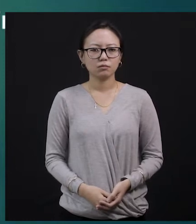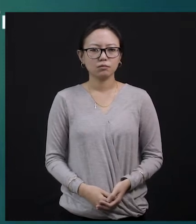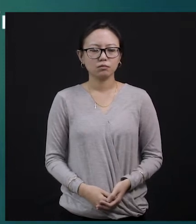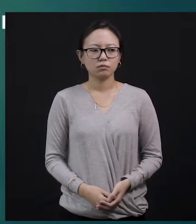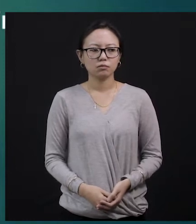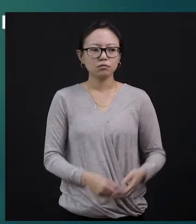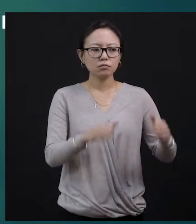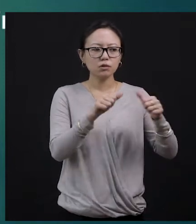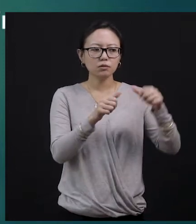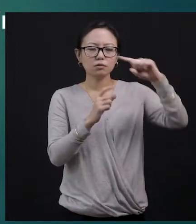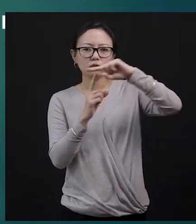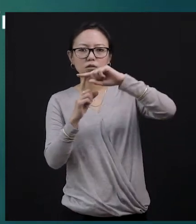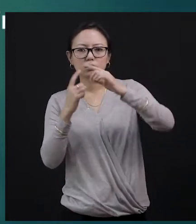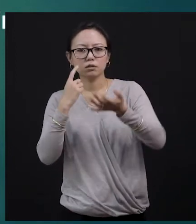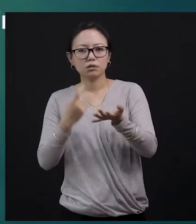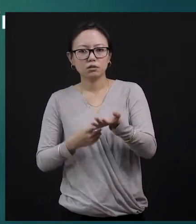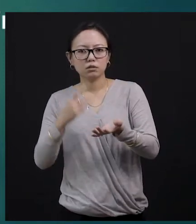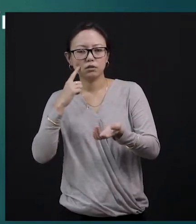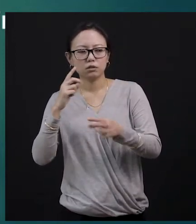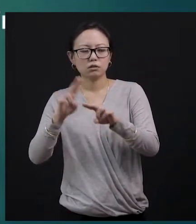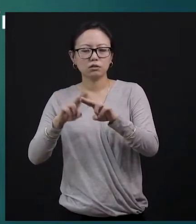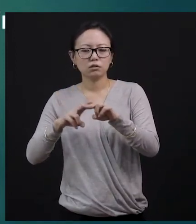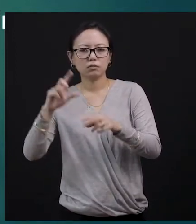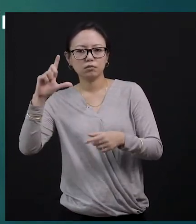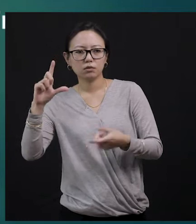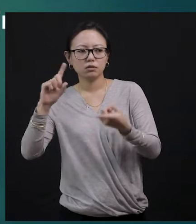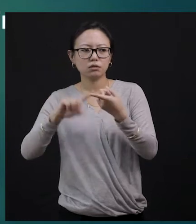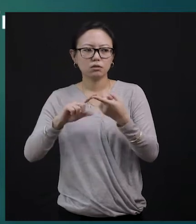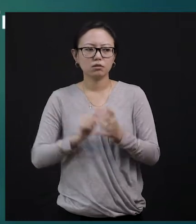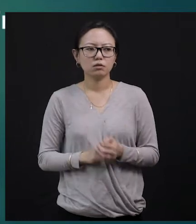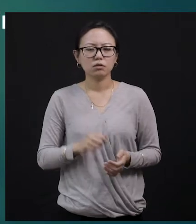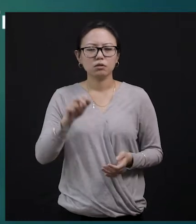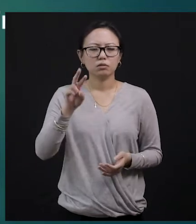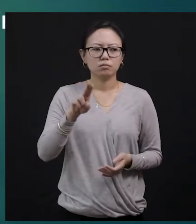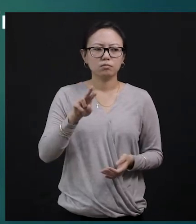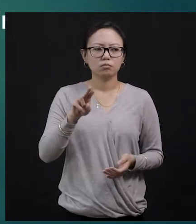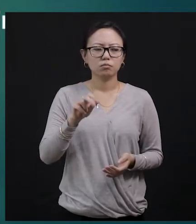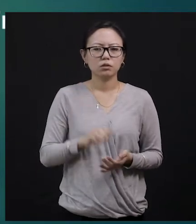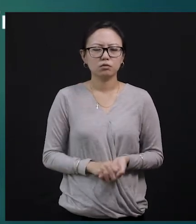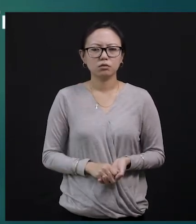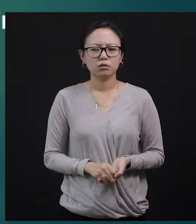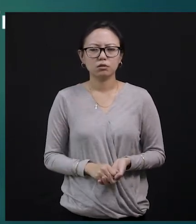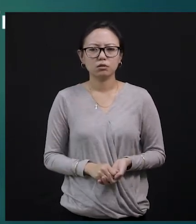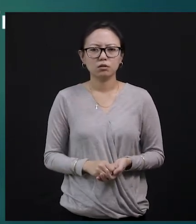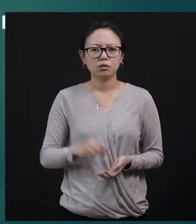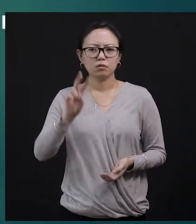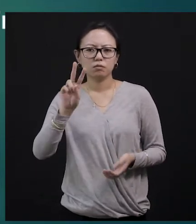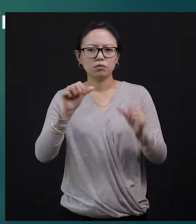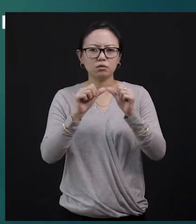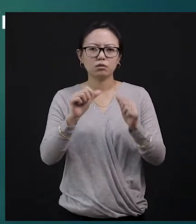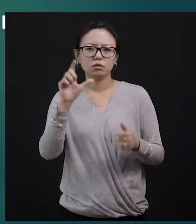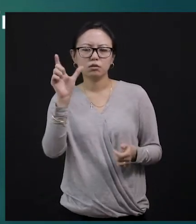Next one will be a trifle. Repeat, a trifle. A trifle means an object of little value. Let's repeat,